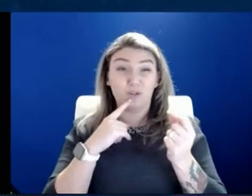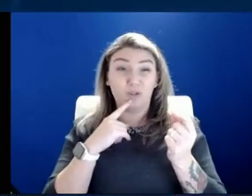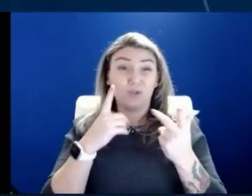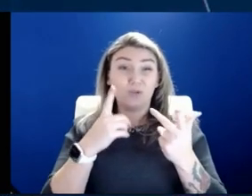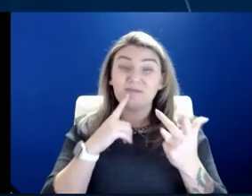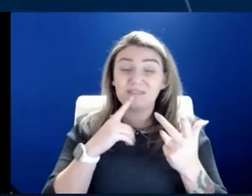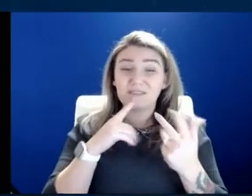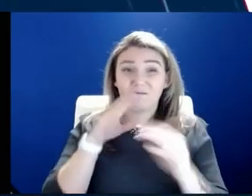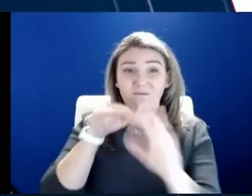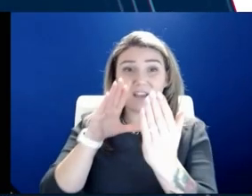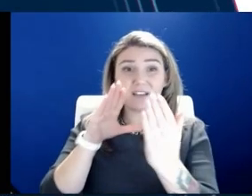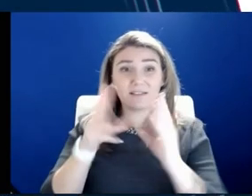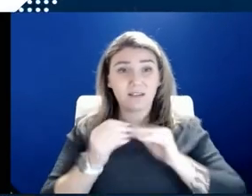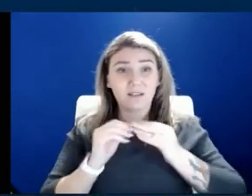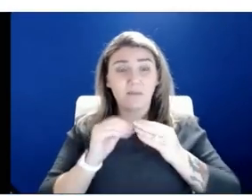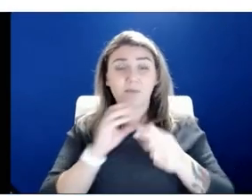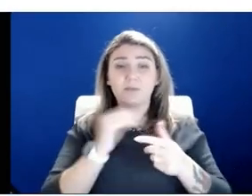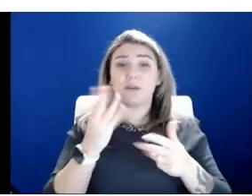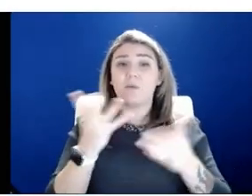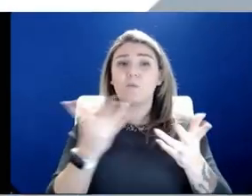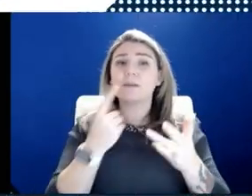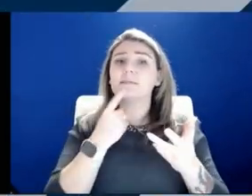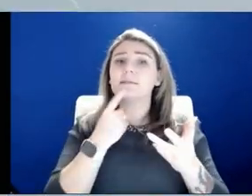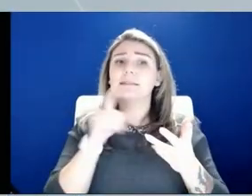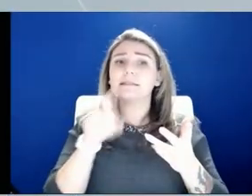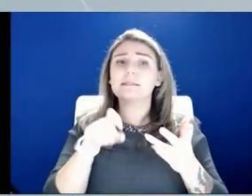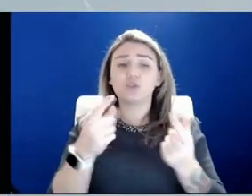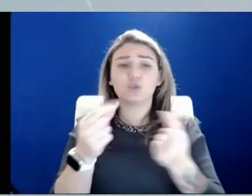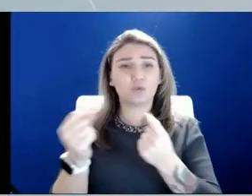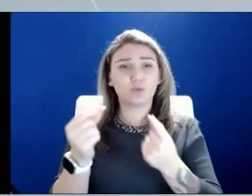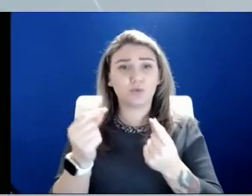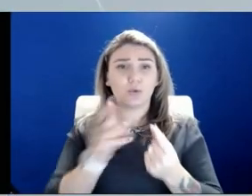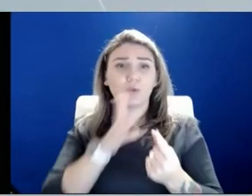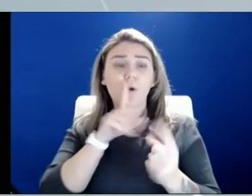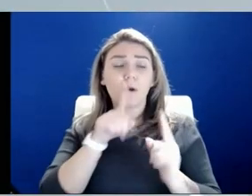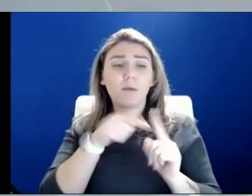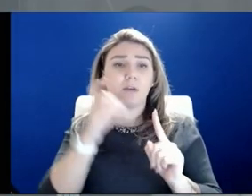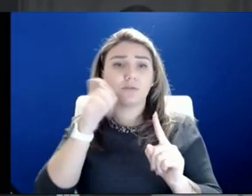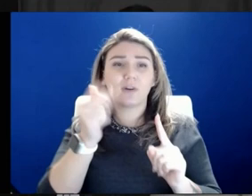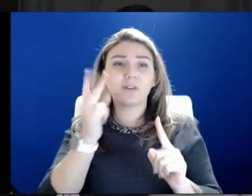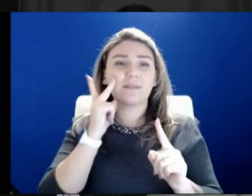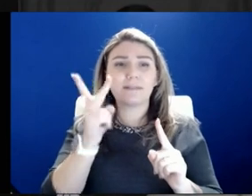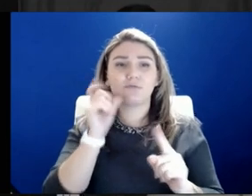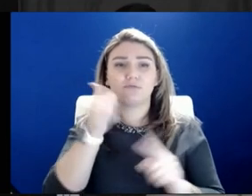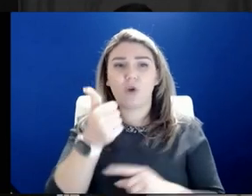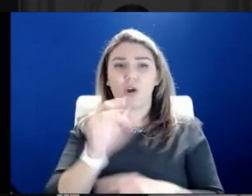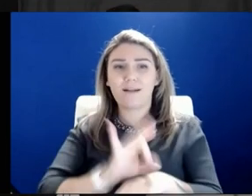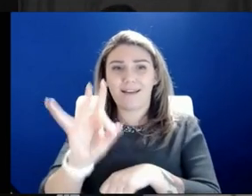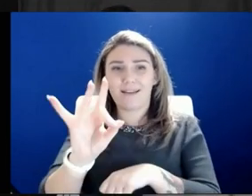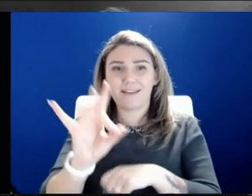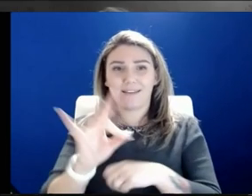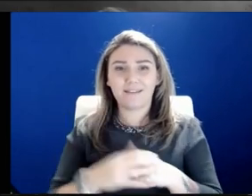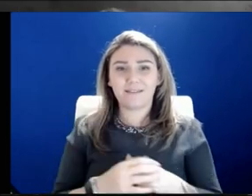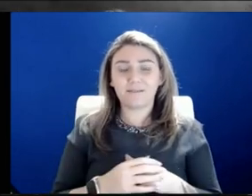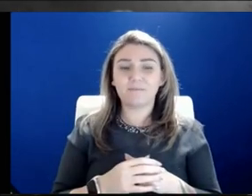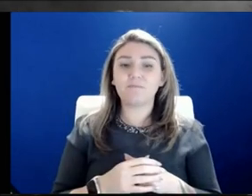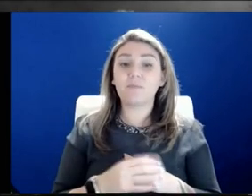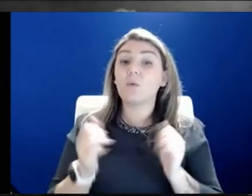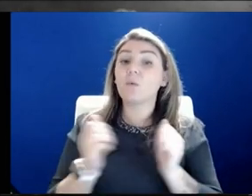they say needs to be done. We'll talk all about that coming up tomorrow. will see you at eight with Dr. Stites podcasts.